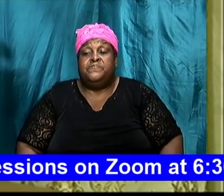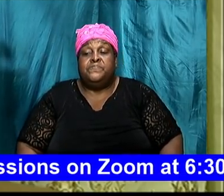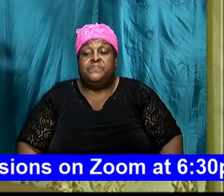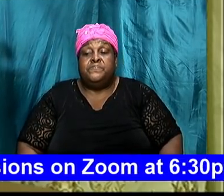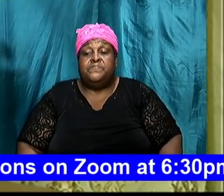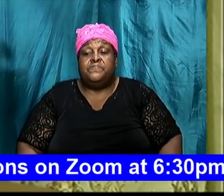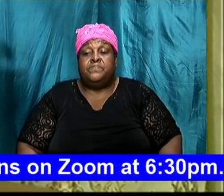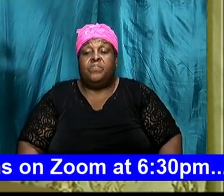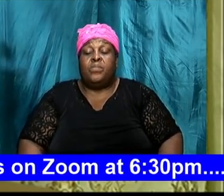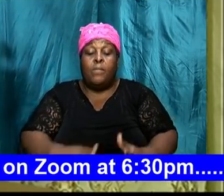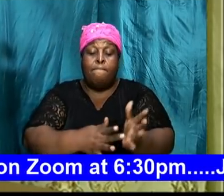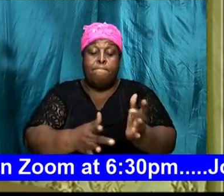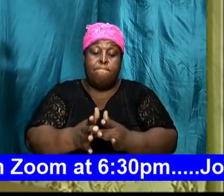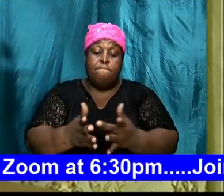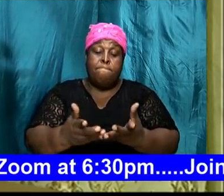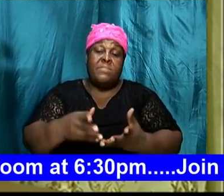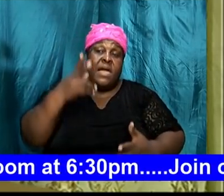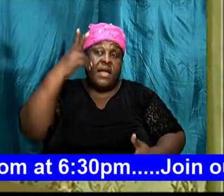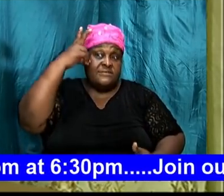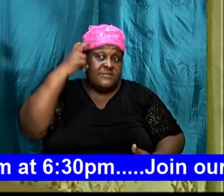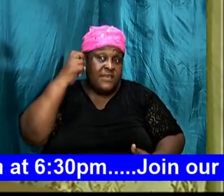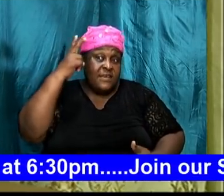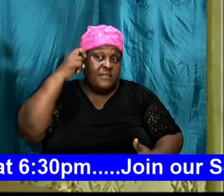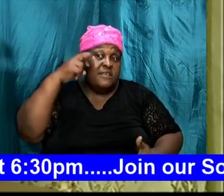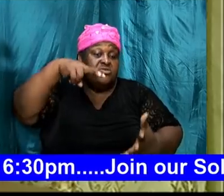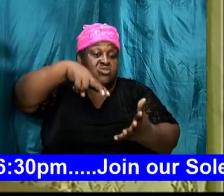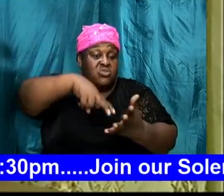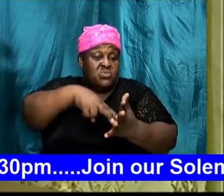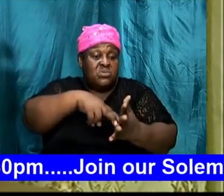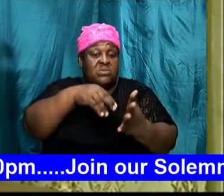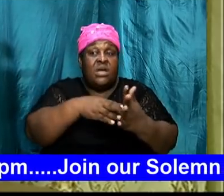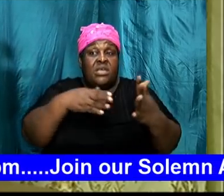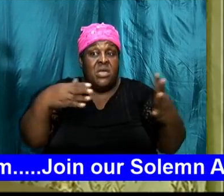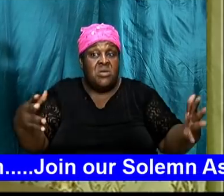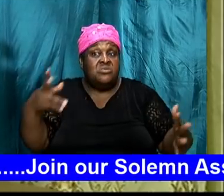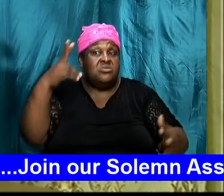the Bible said and Satan stood up against Israel